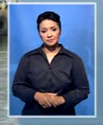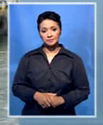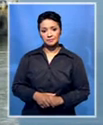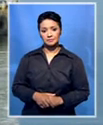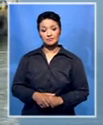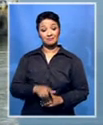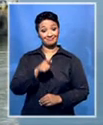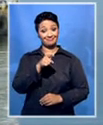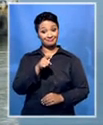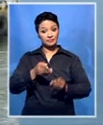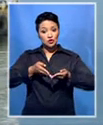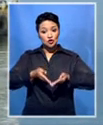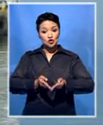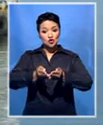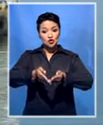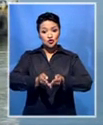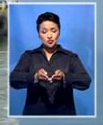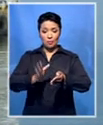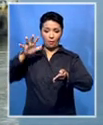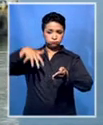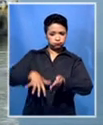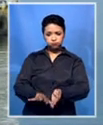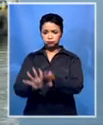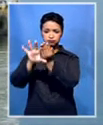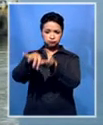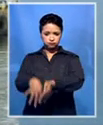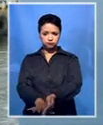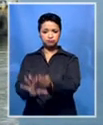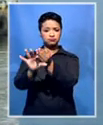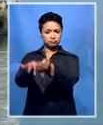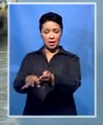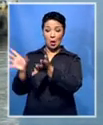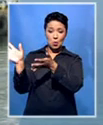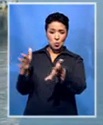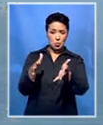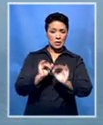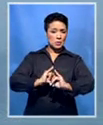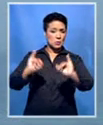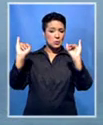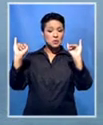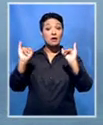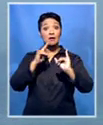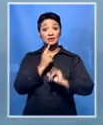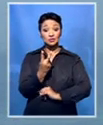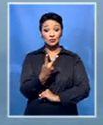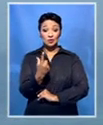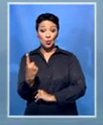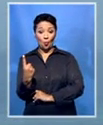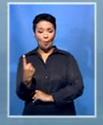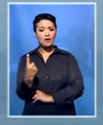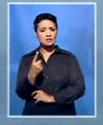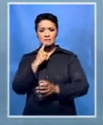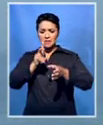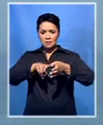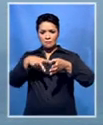The taller MFS Lincoln was in trouble in rough seas, some 35 nautical miles southeast of Cape Point. All 21 crew members